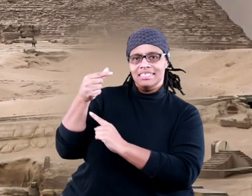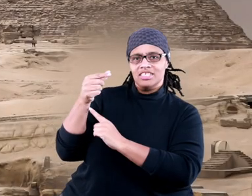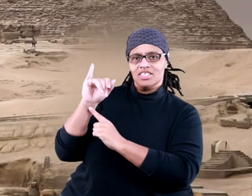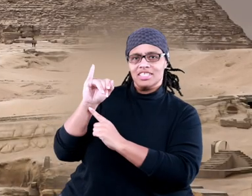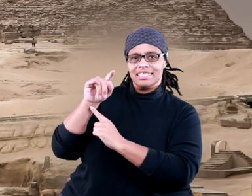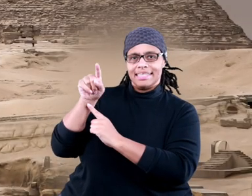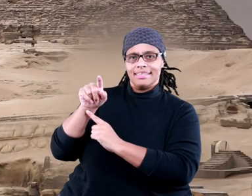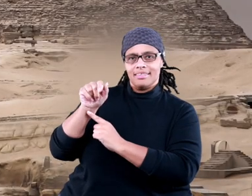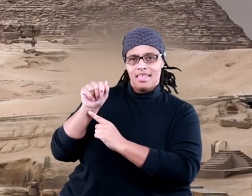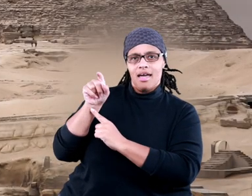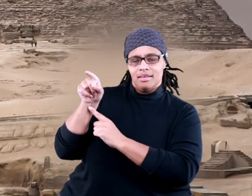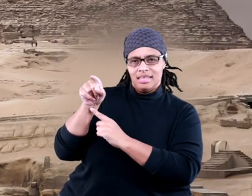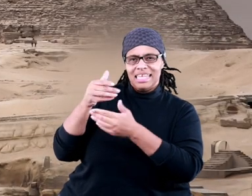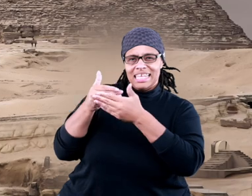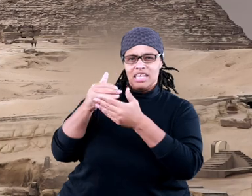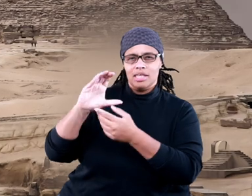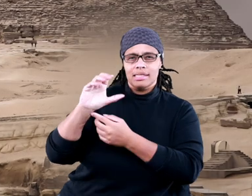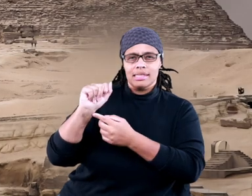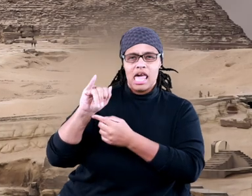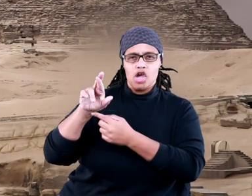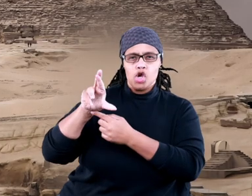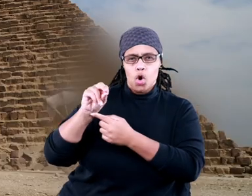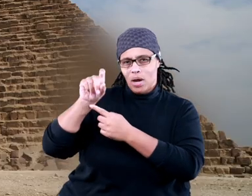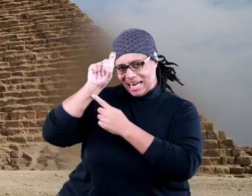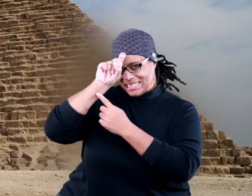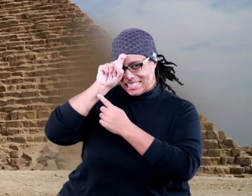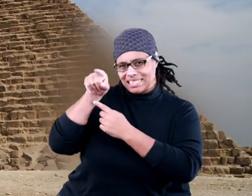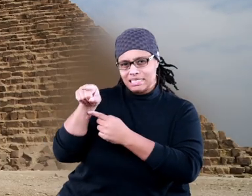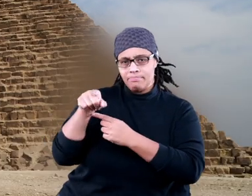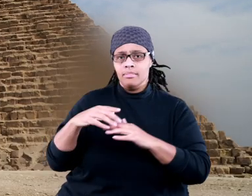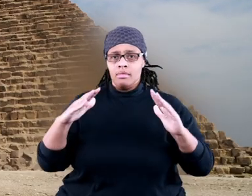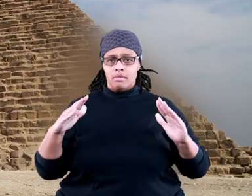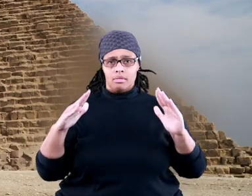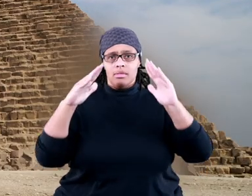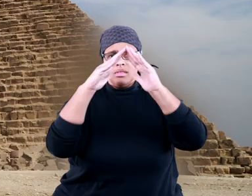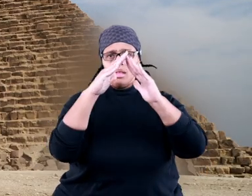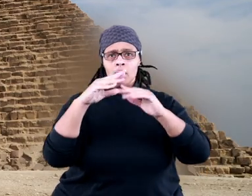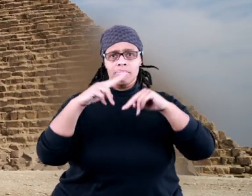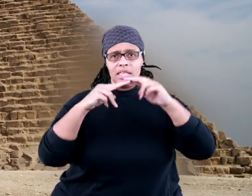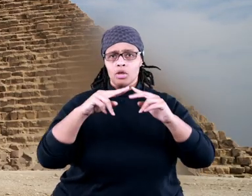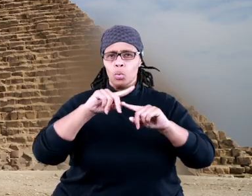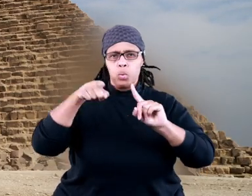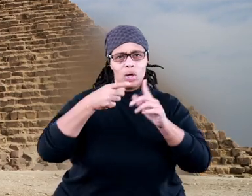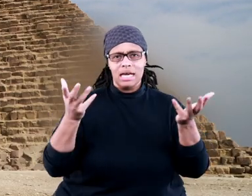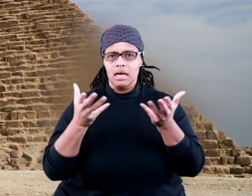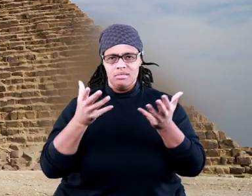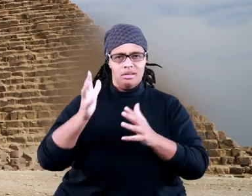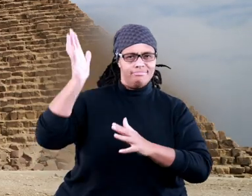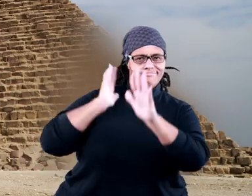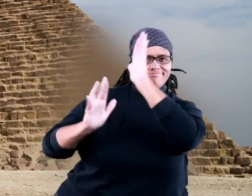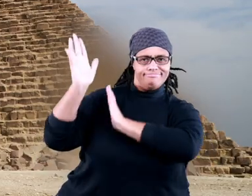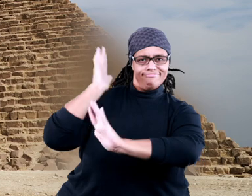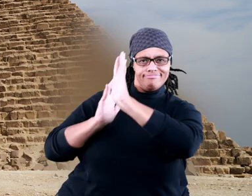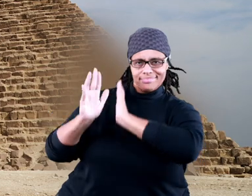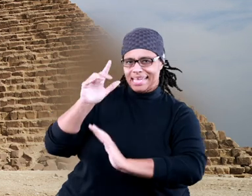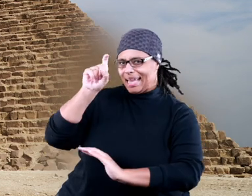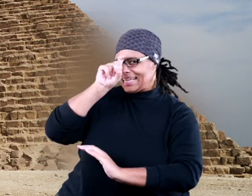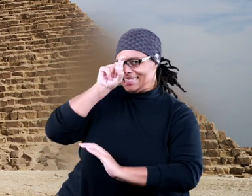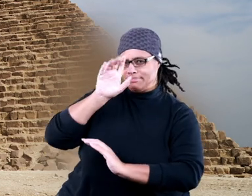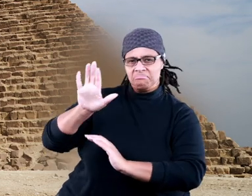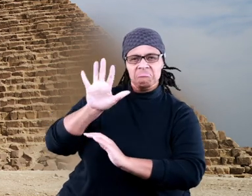pyramids at Giza, near Cairo, Egypt. These pyramids were built by the ancient Egyptians around